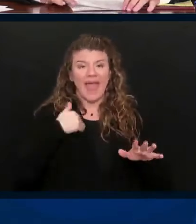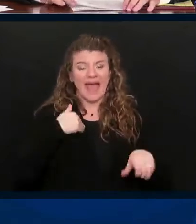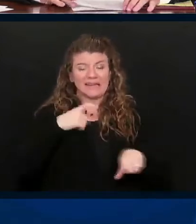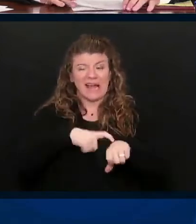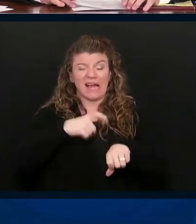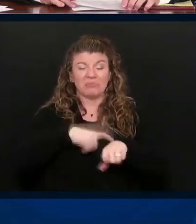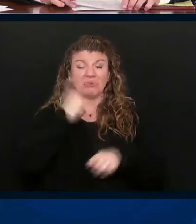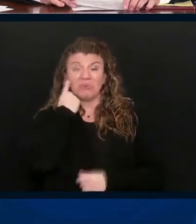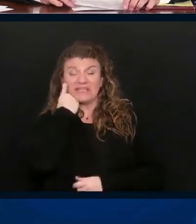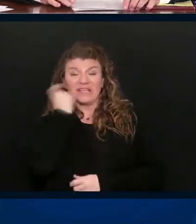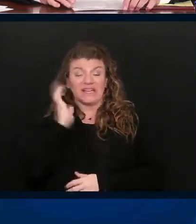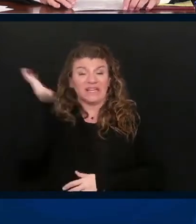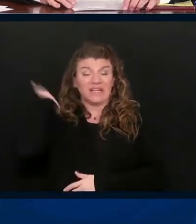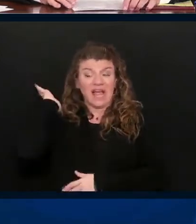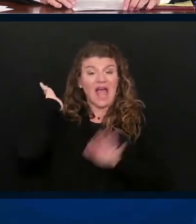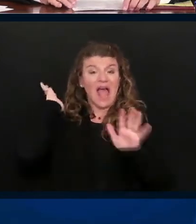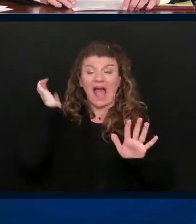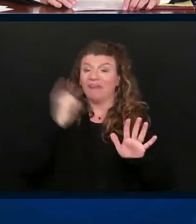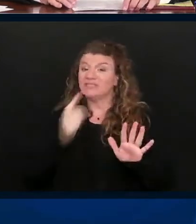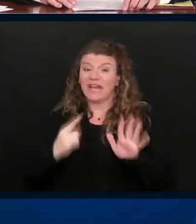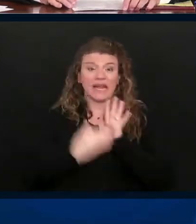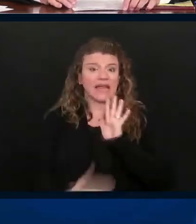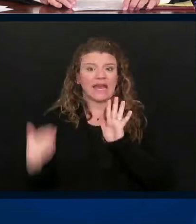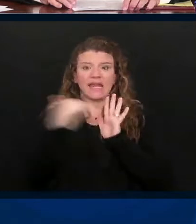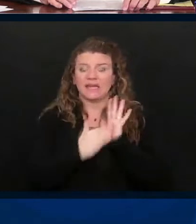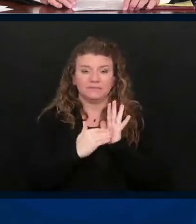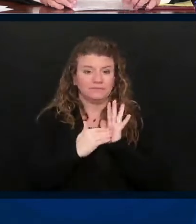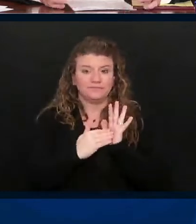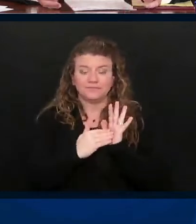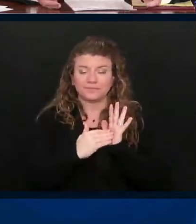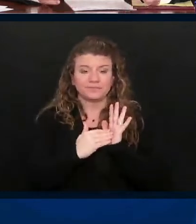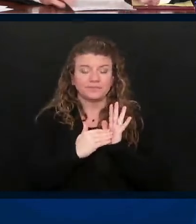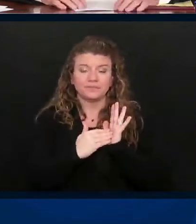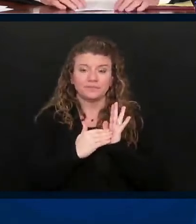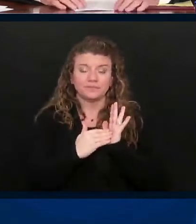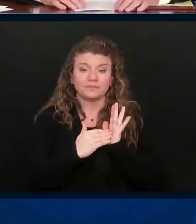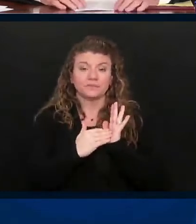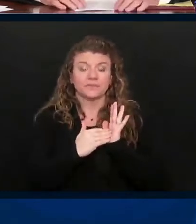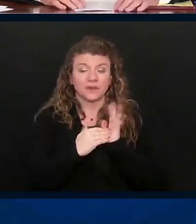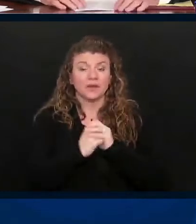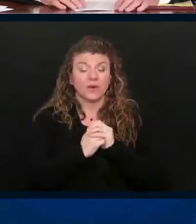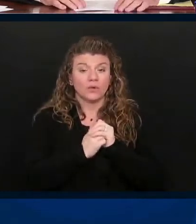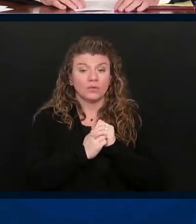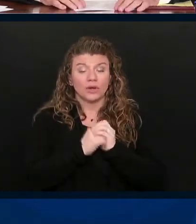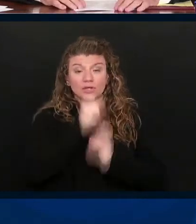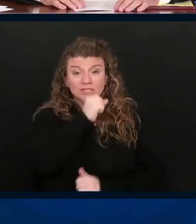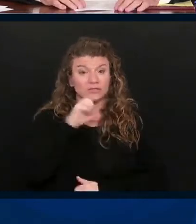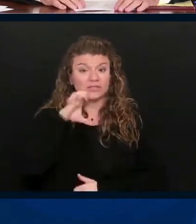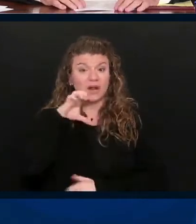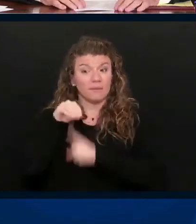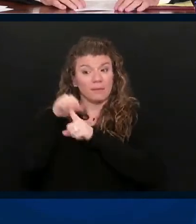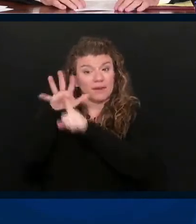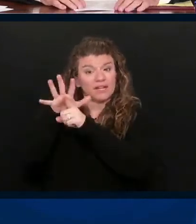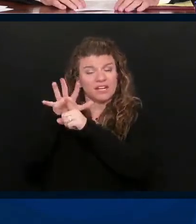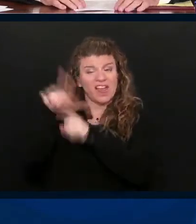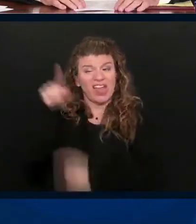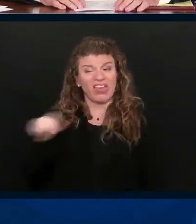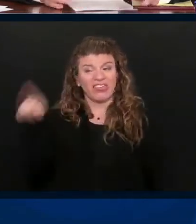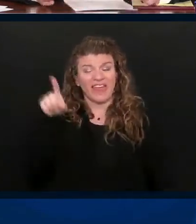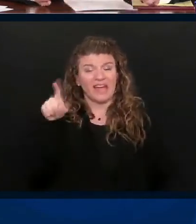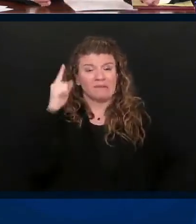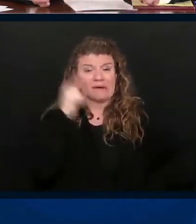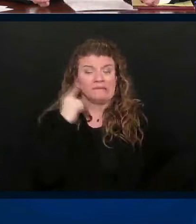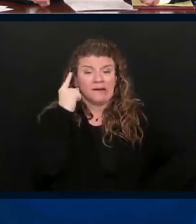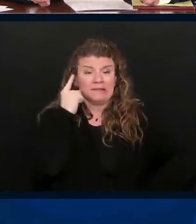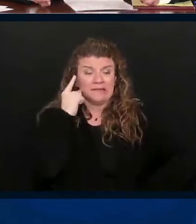not long ago. I've told you this many, many times when our elderly were wondering, when in the world am I